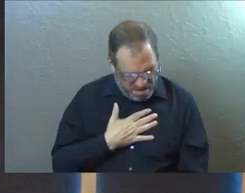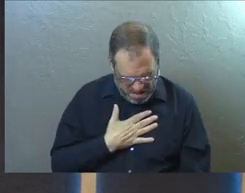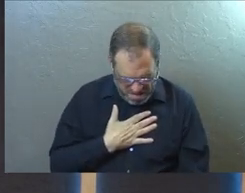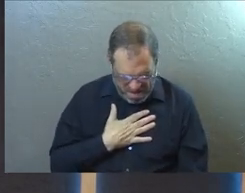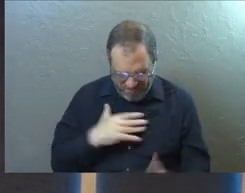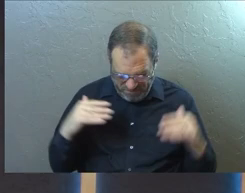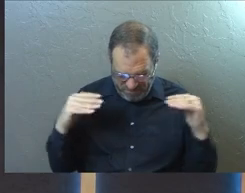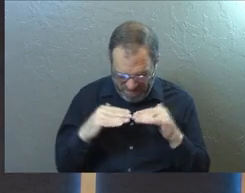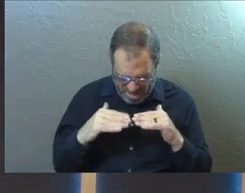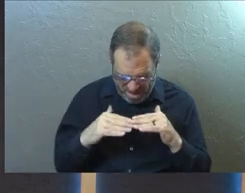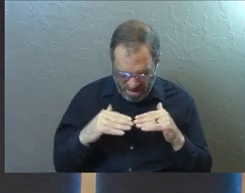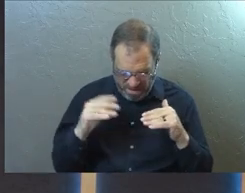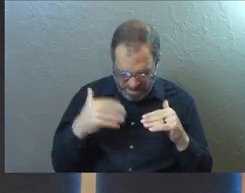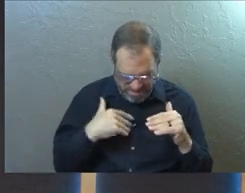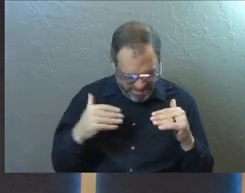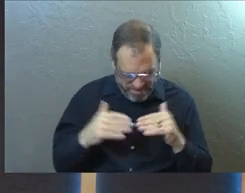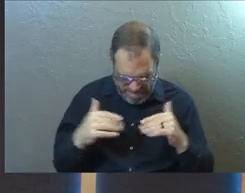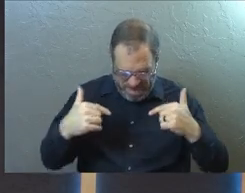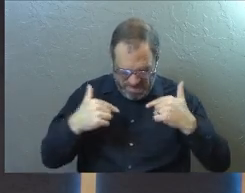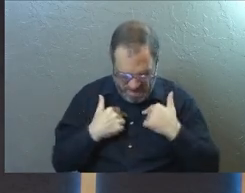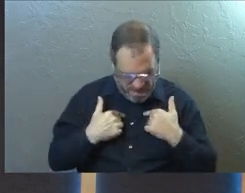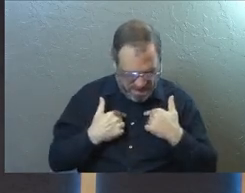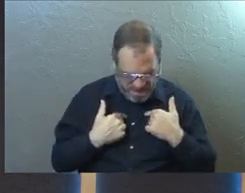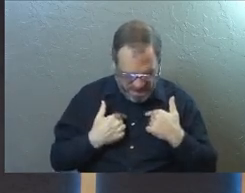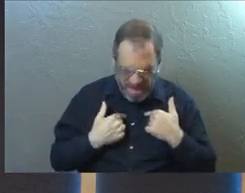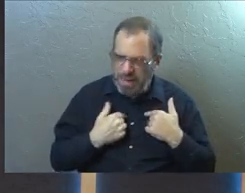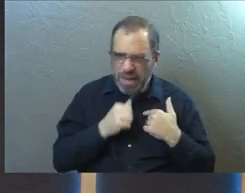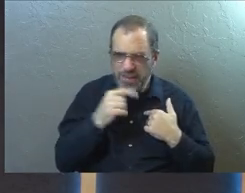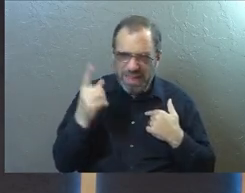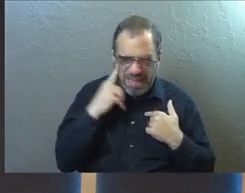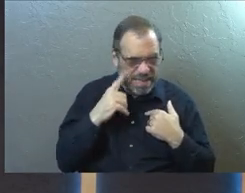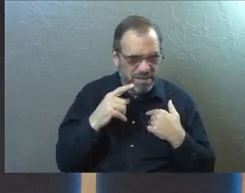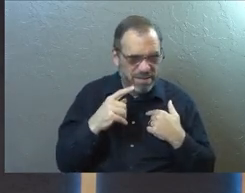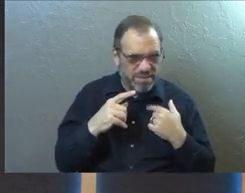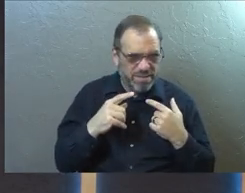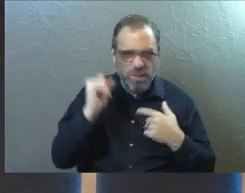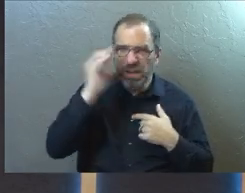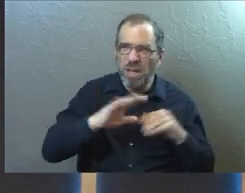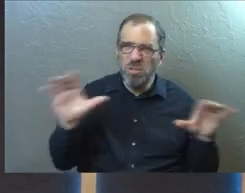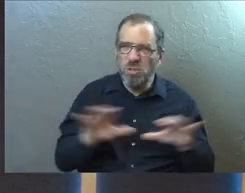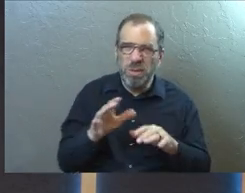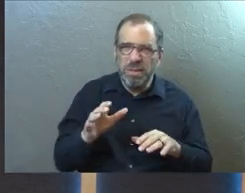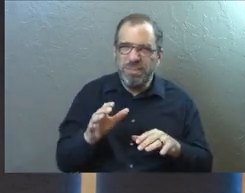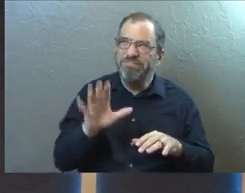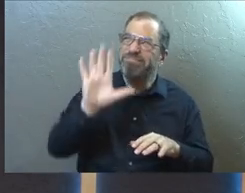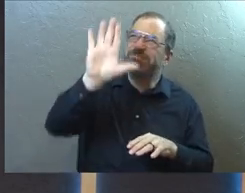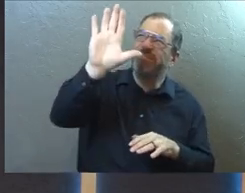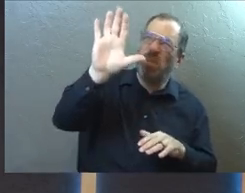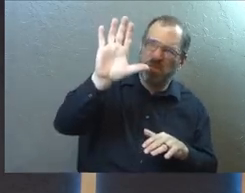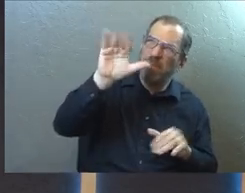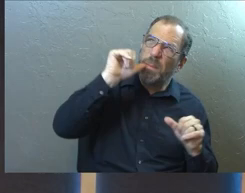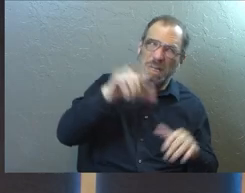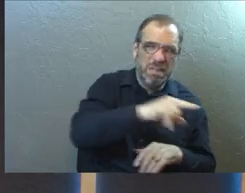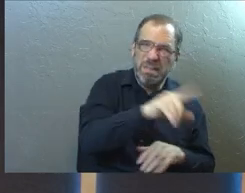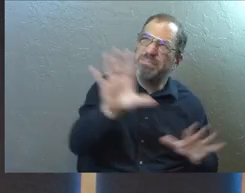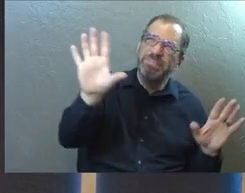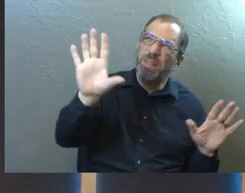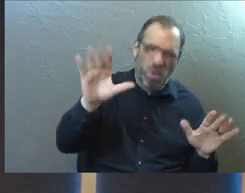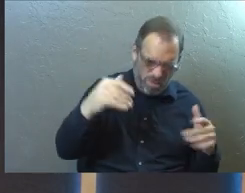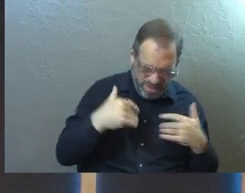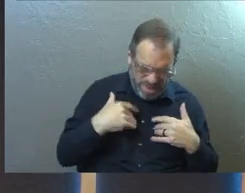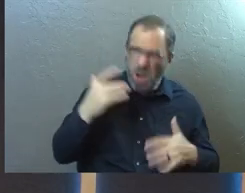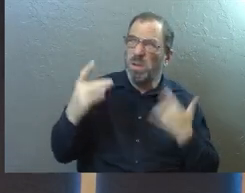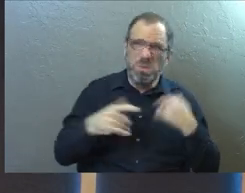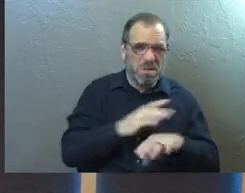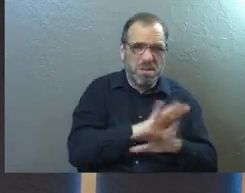sense of fairness that I might have about me. And I'm not even thinking about what it is that God's doing. I'm not thinking about how he's blessing other people. I'm not